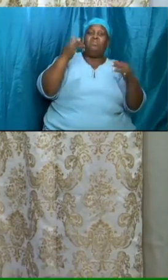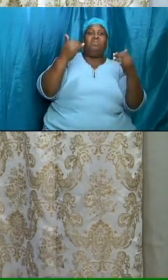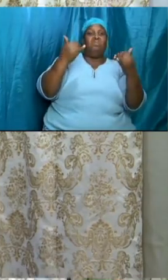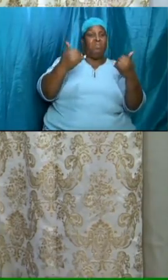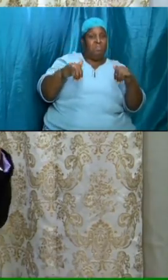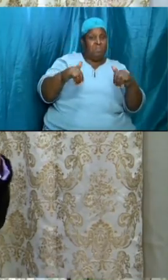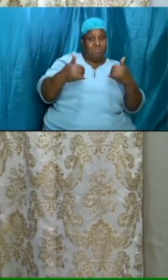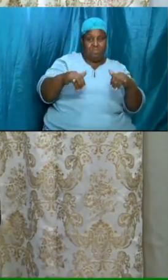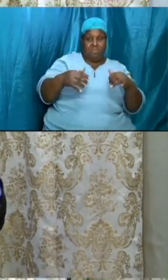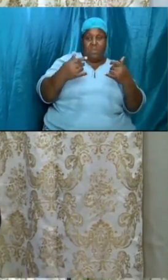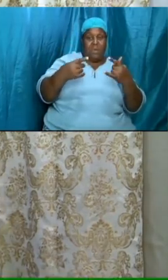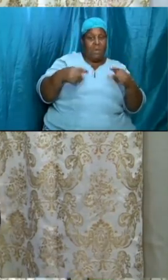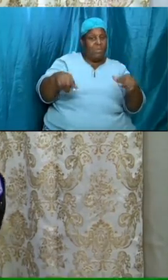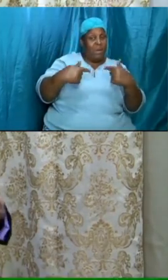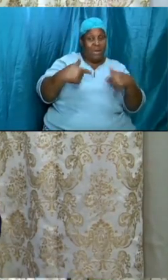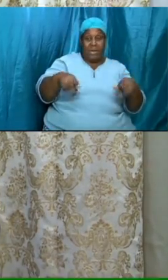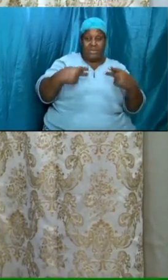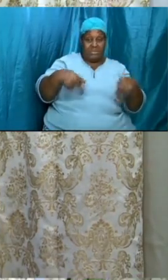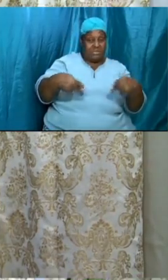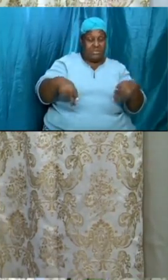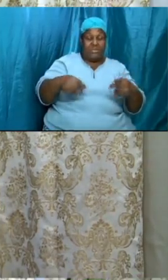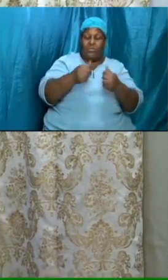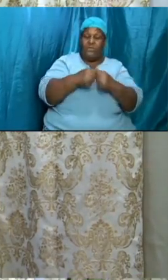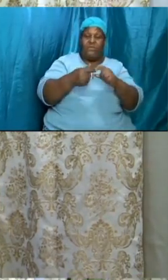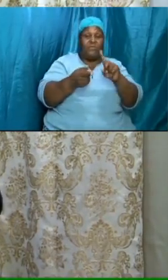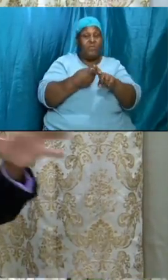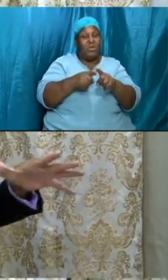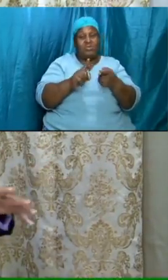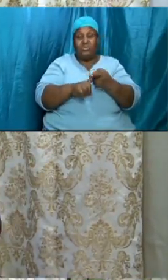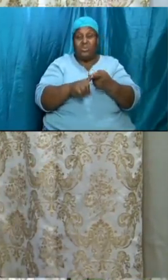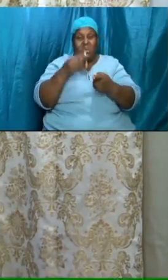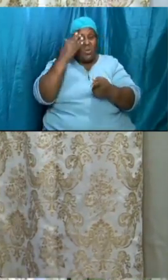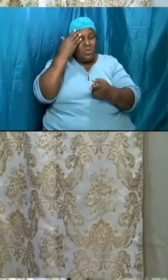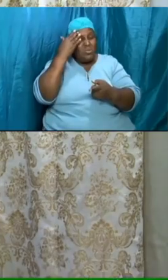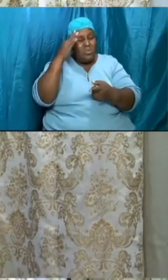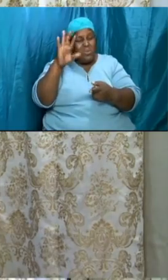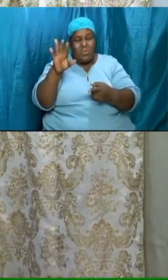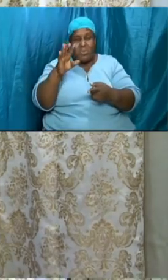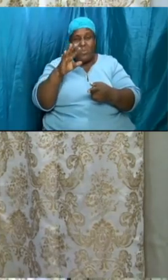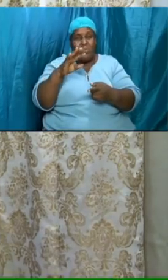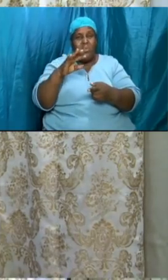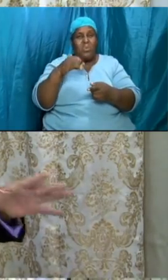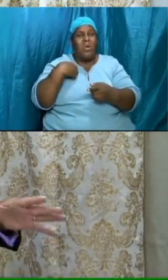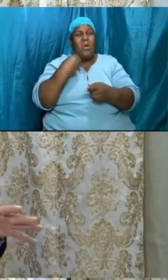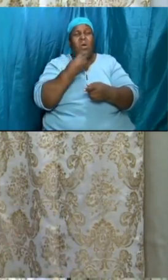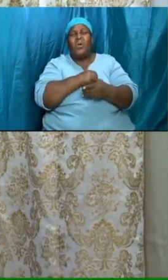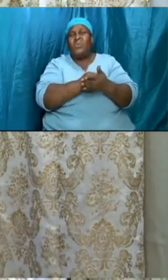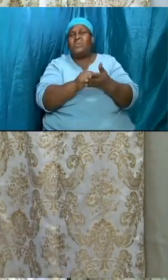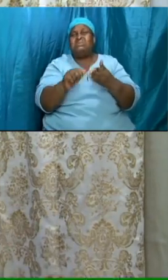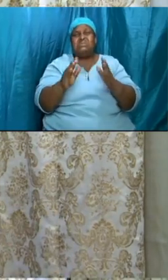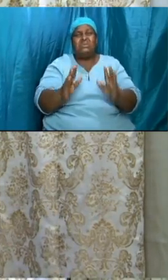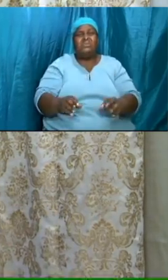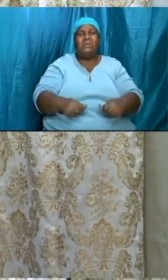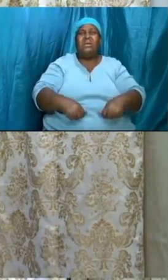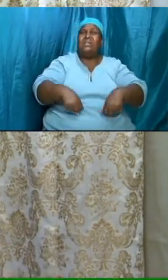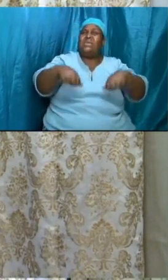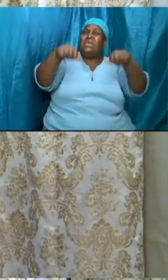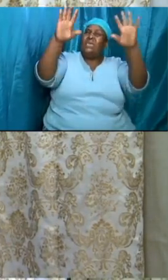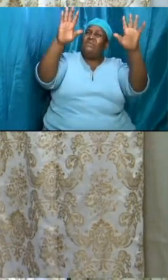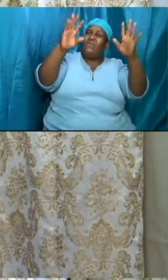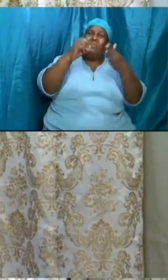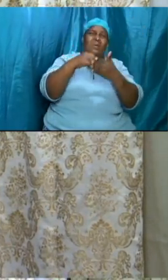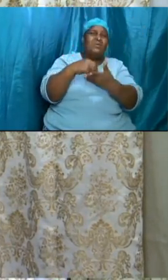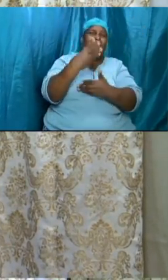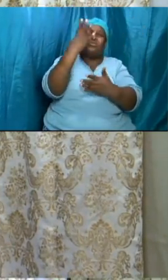i don't know our sins will give up the treasures of heaven for